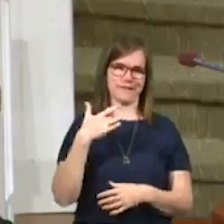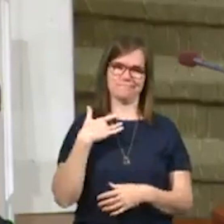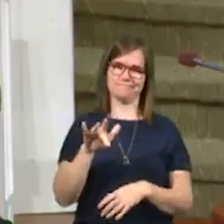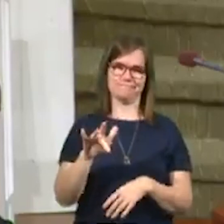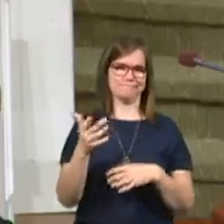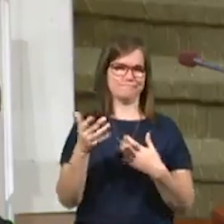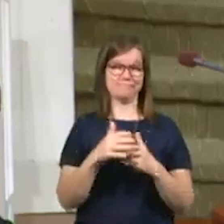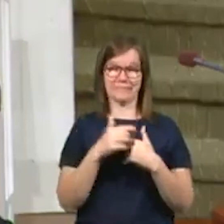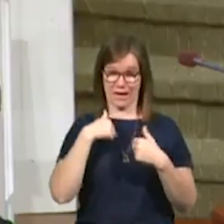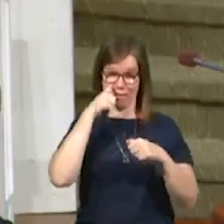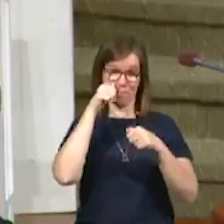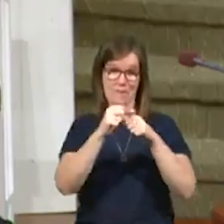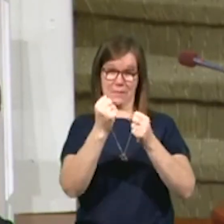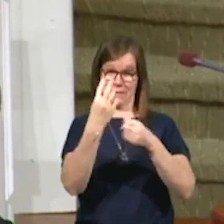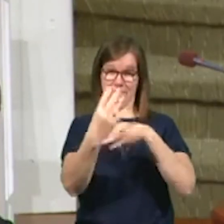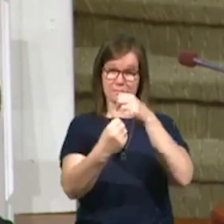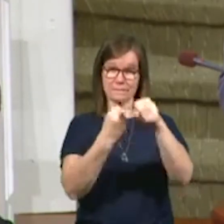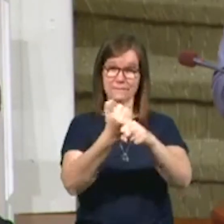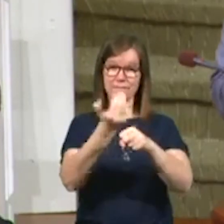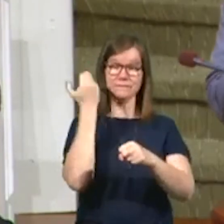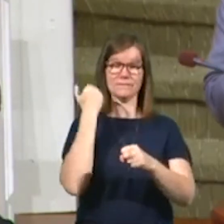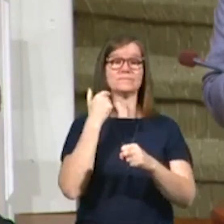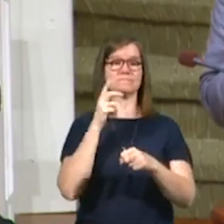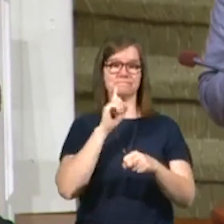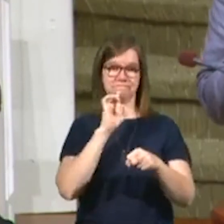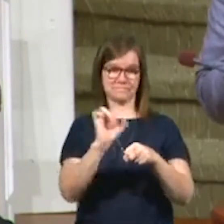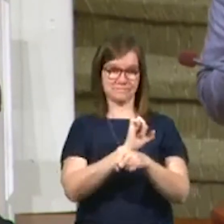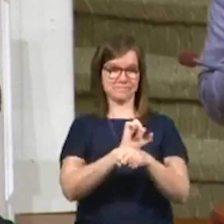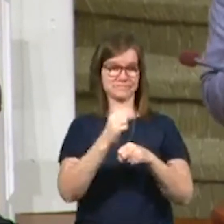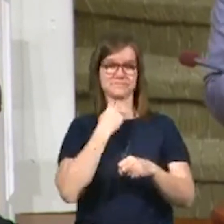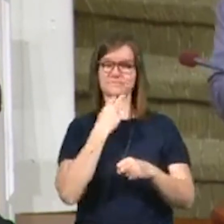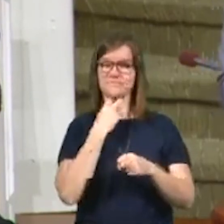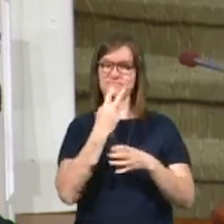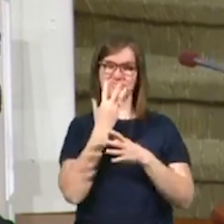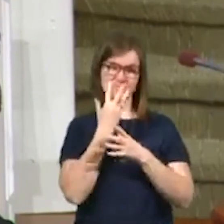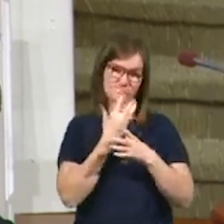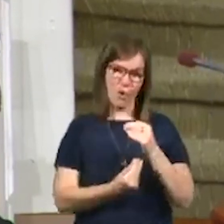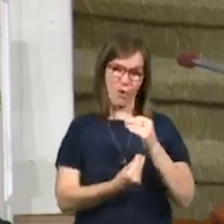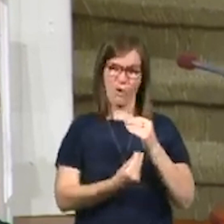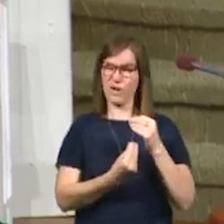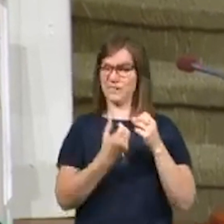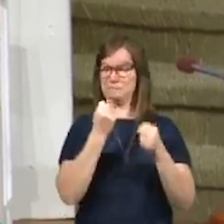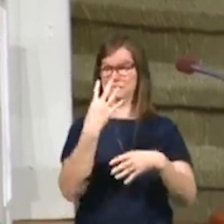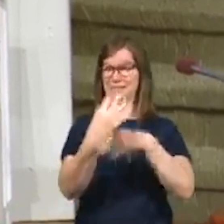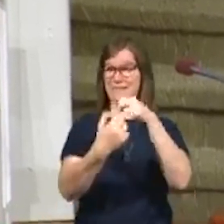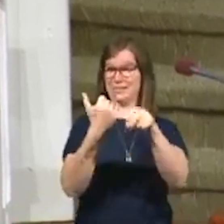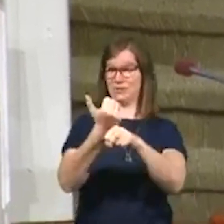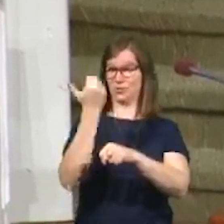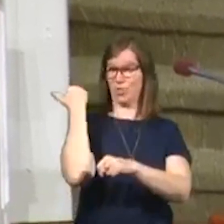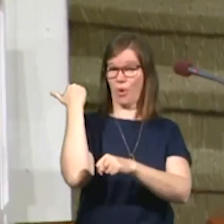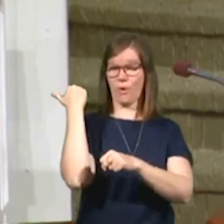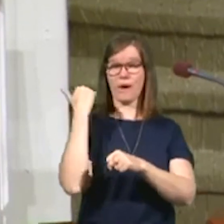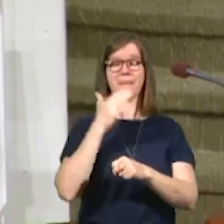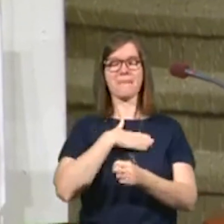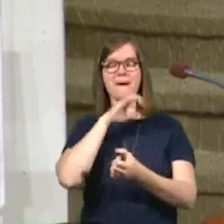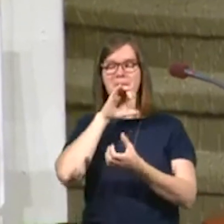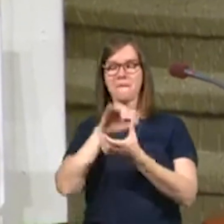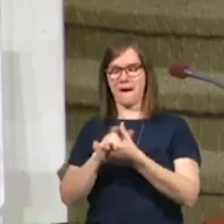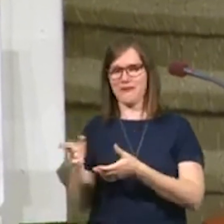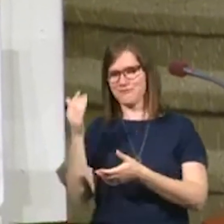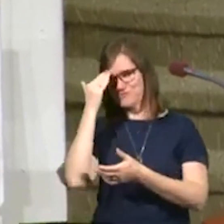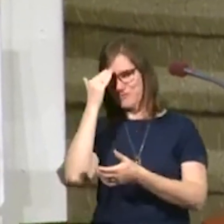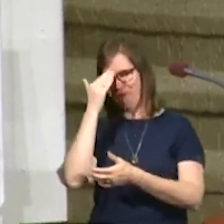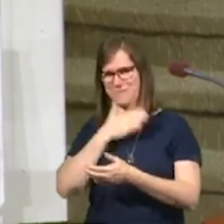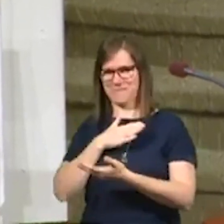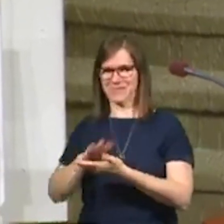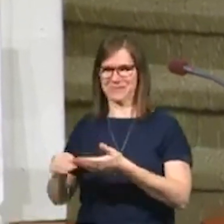I remember years ago, I had lost my voice. This is year. This has been, this has been years ago. And if my wife knows where I'm going with